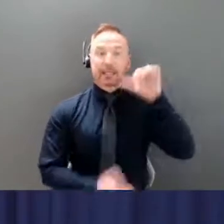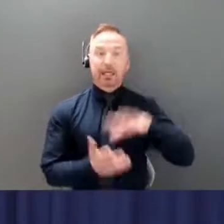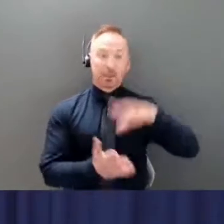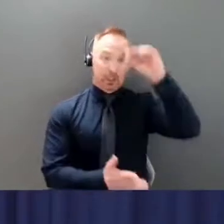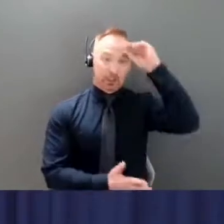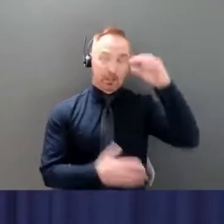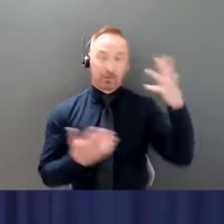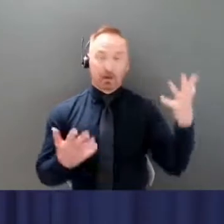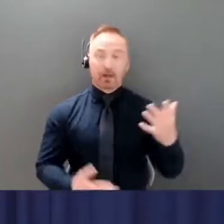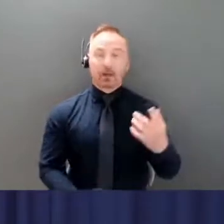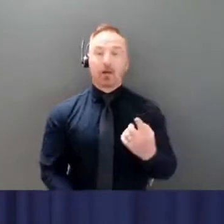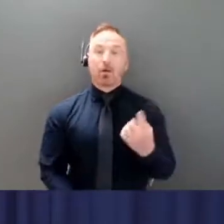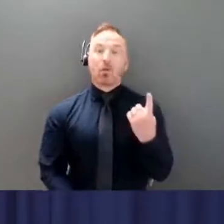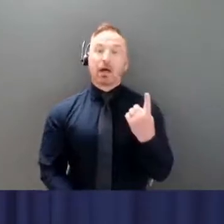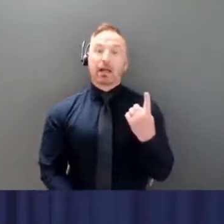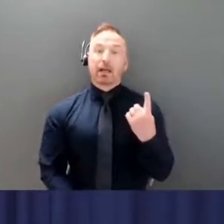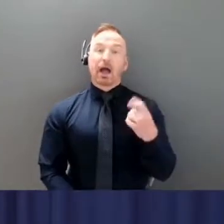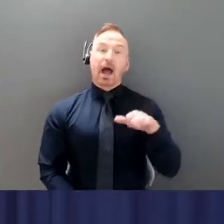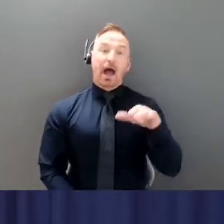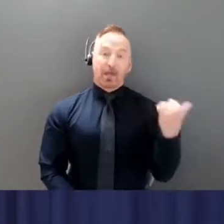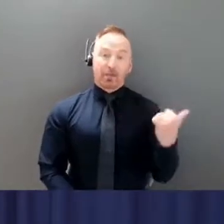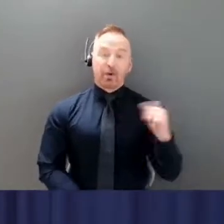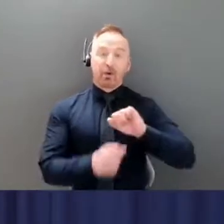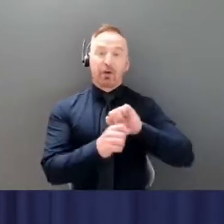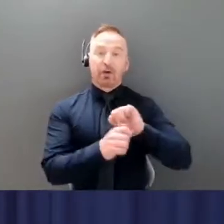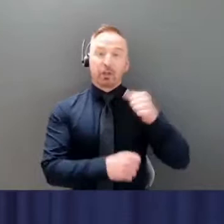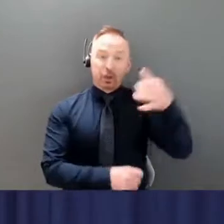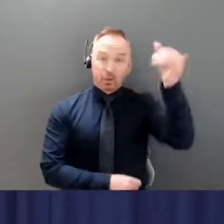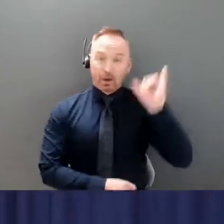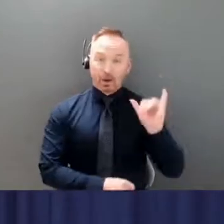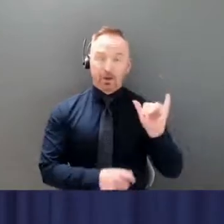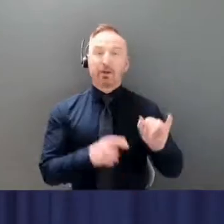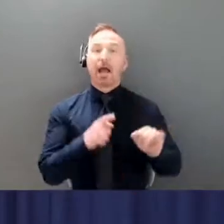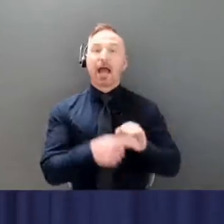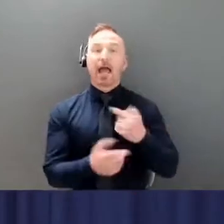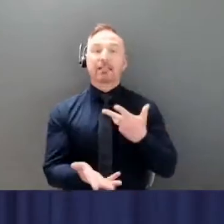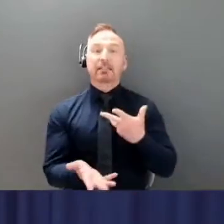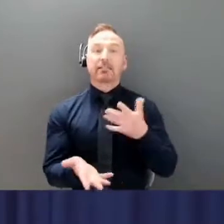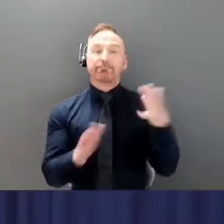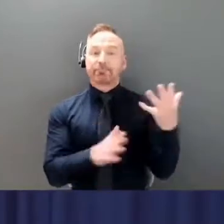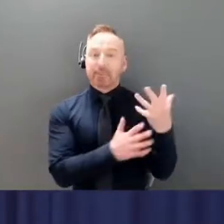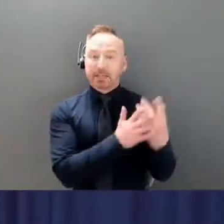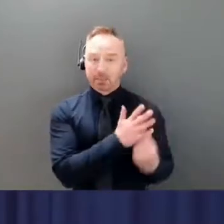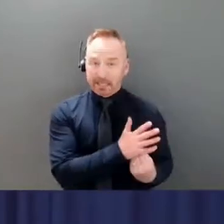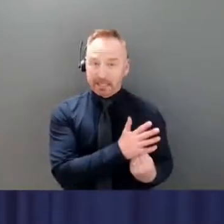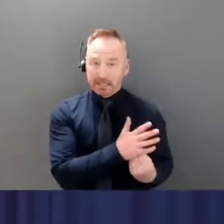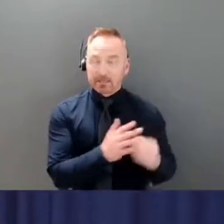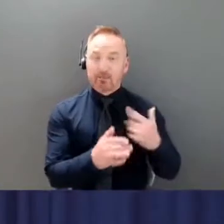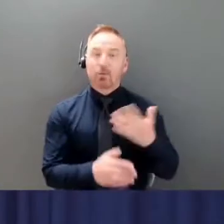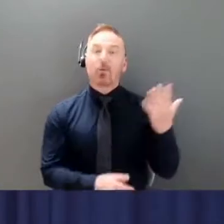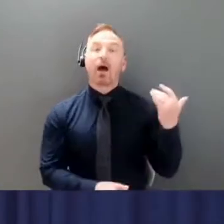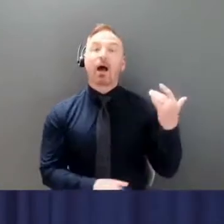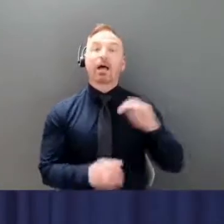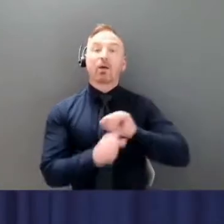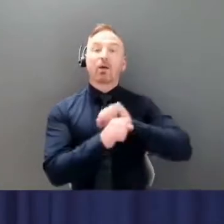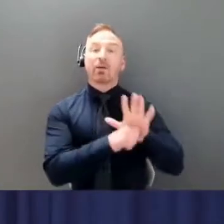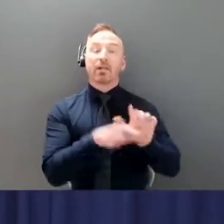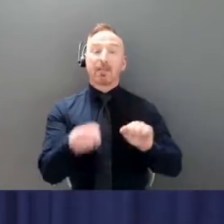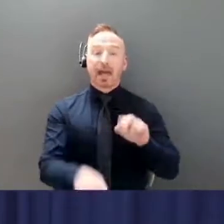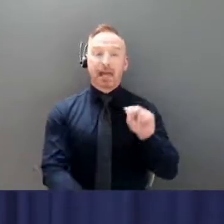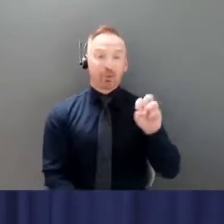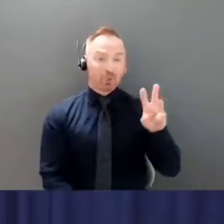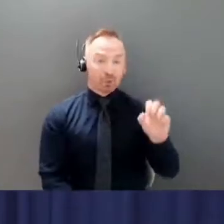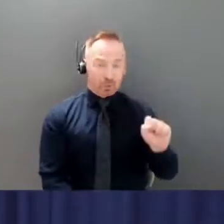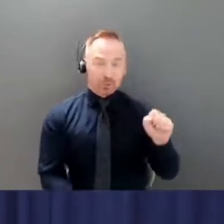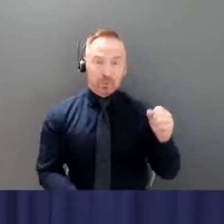lost their life to COVID-19. This is incredibly sad news for all of us and I want to send our sincere